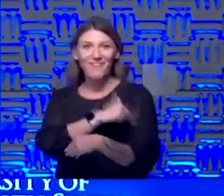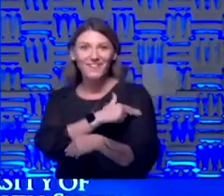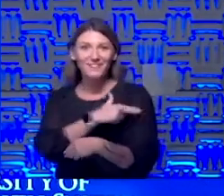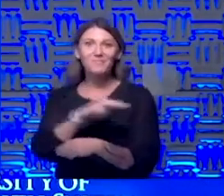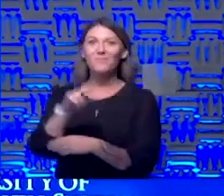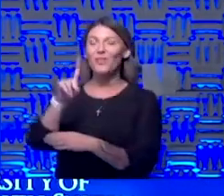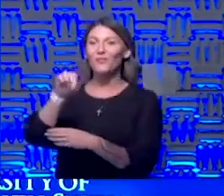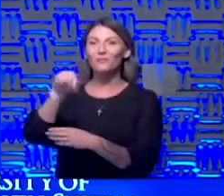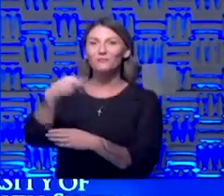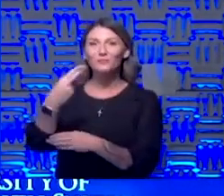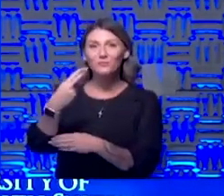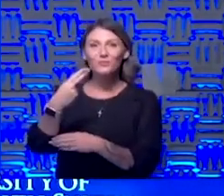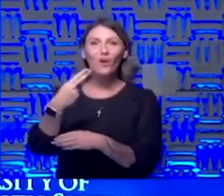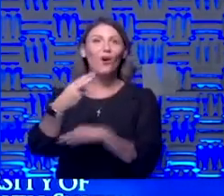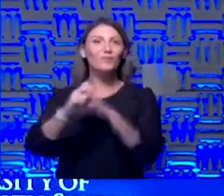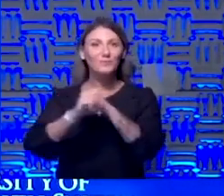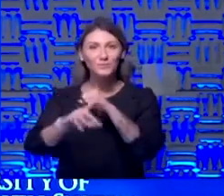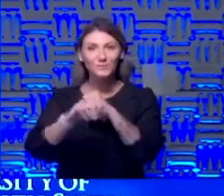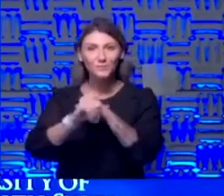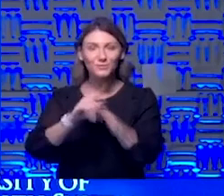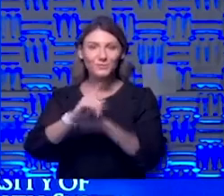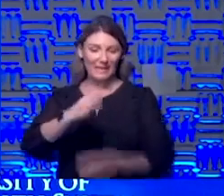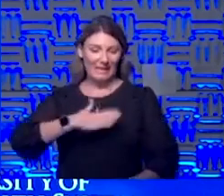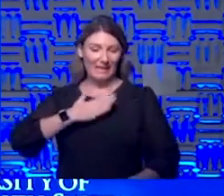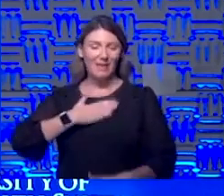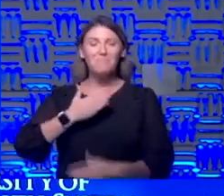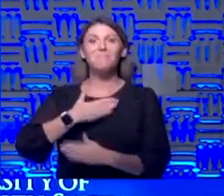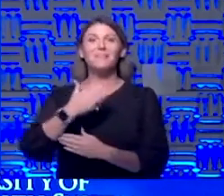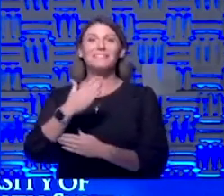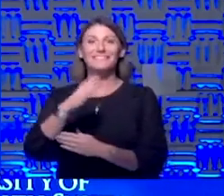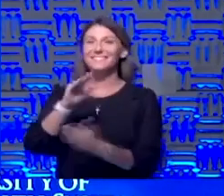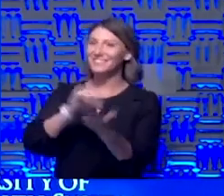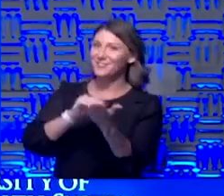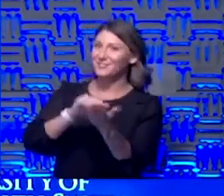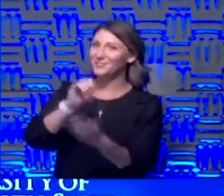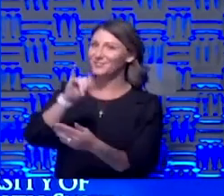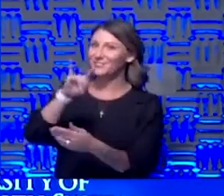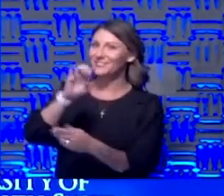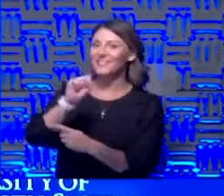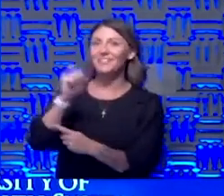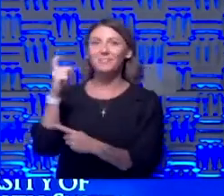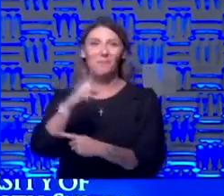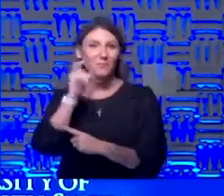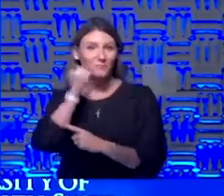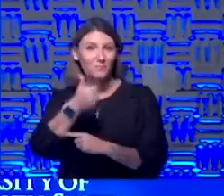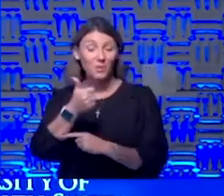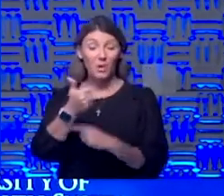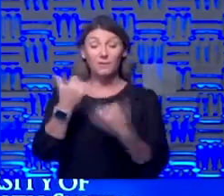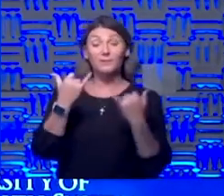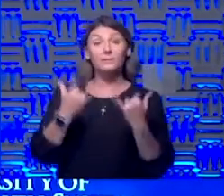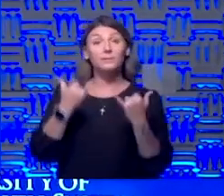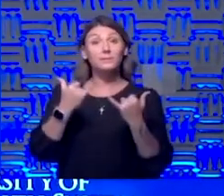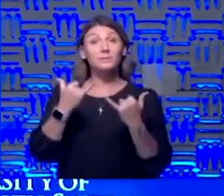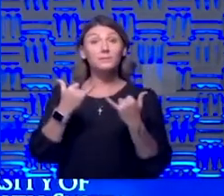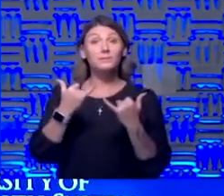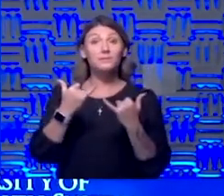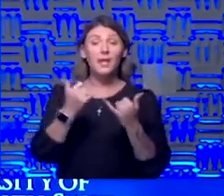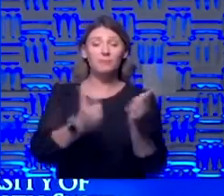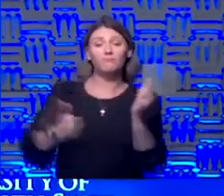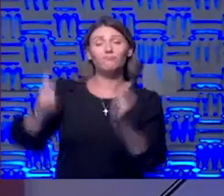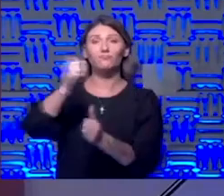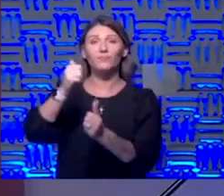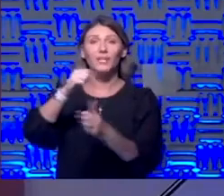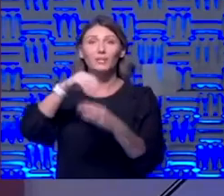and we are so glad you are joining us. Dr. Stites is back tomorrow though and with us in studio today is the chair of internal